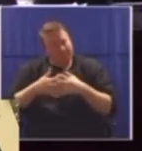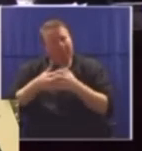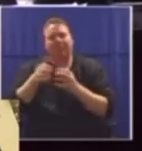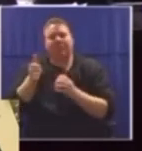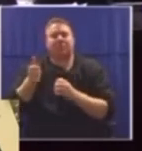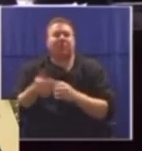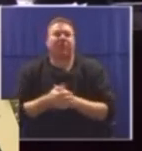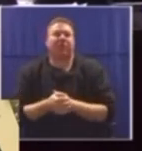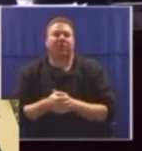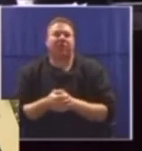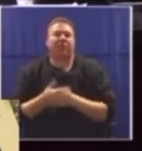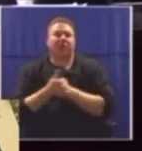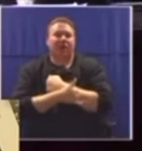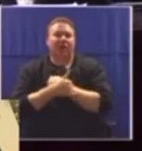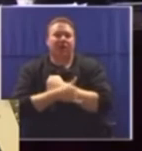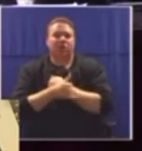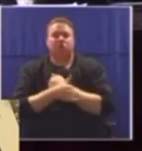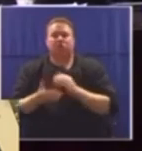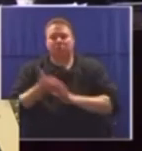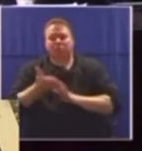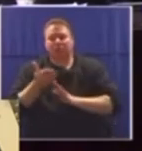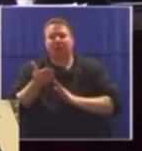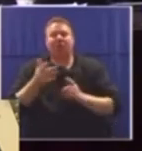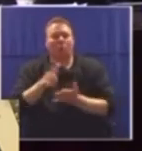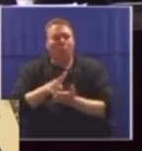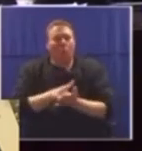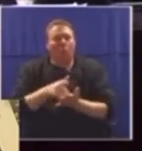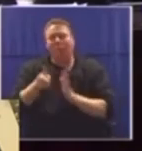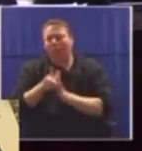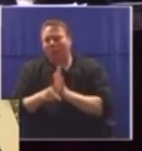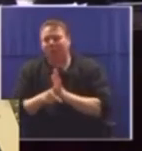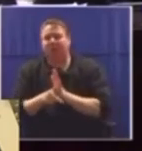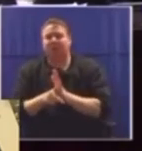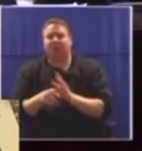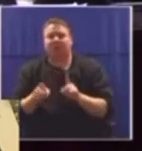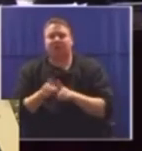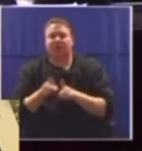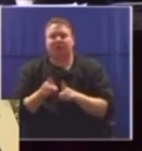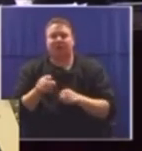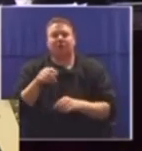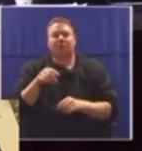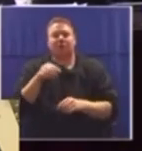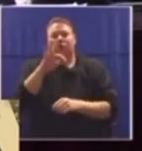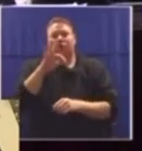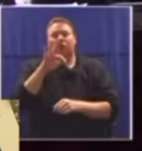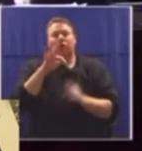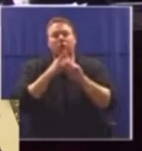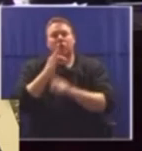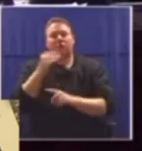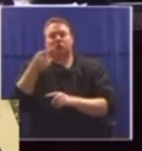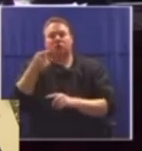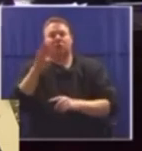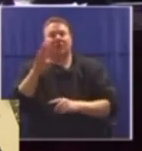In a country with progressive laws and policies such as the recently passed three GBV bills, one would